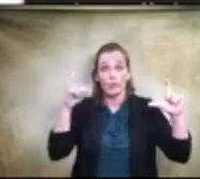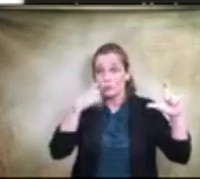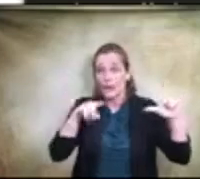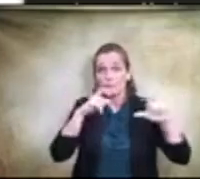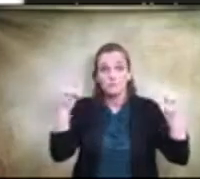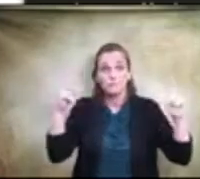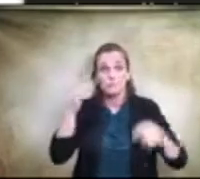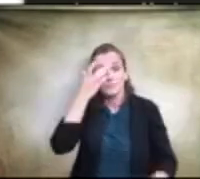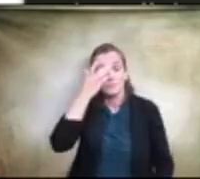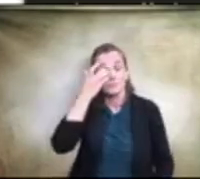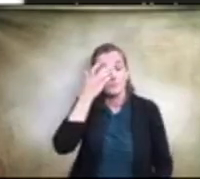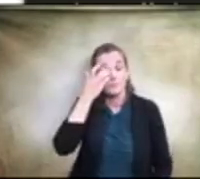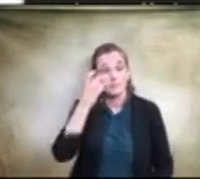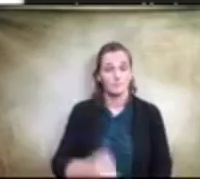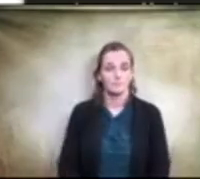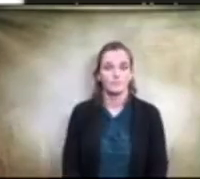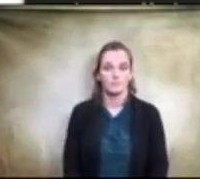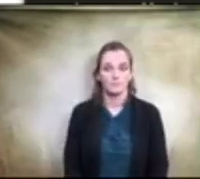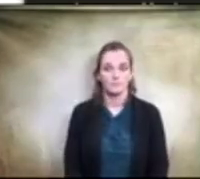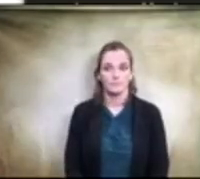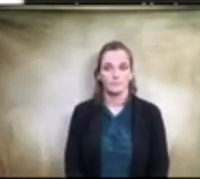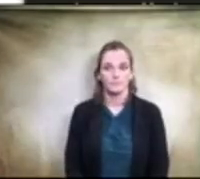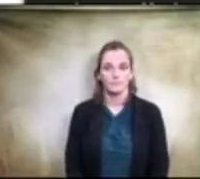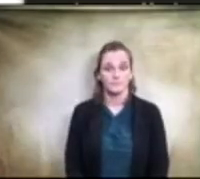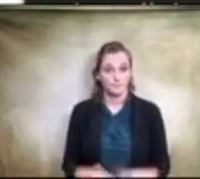I can. All right. Is that better?